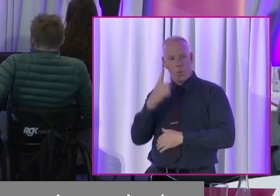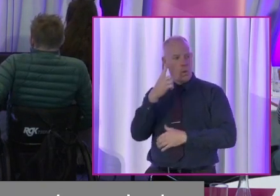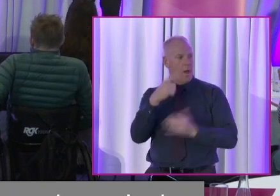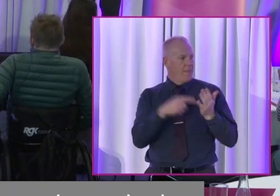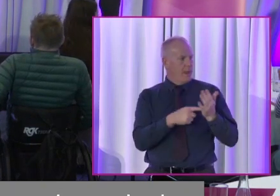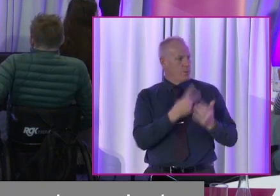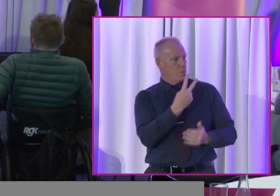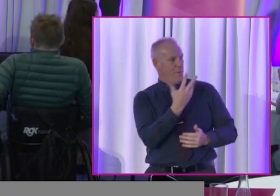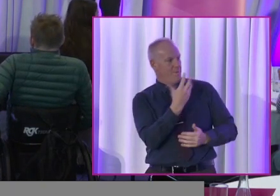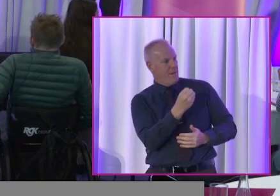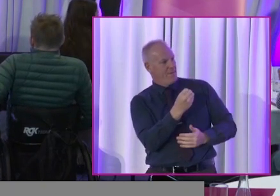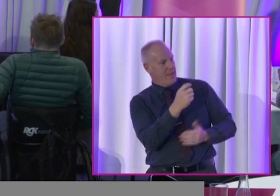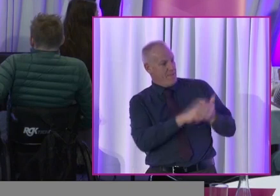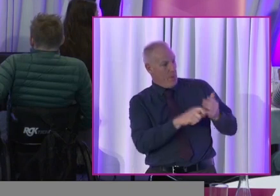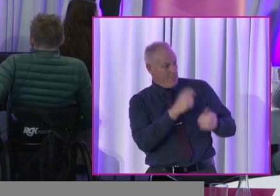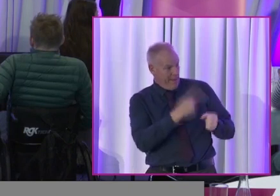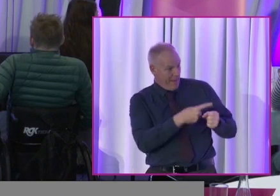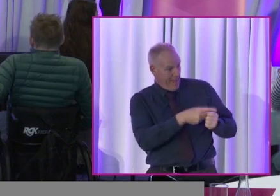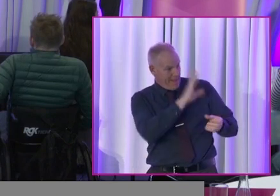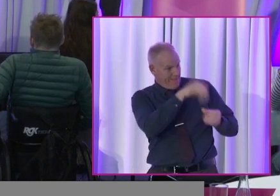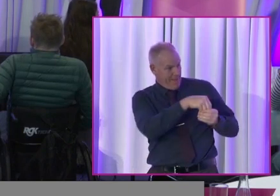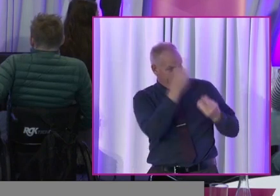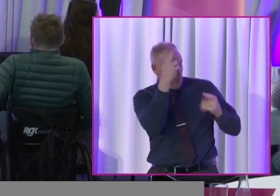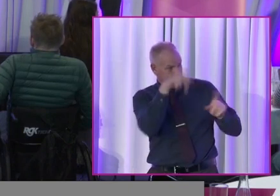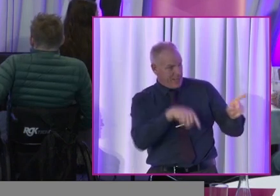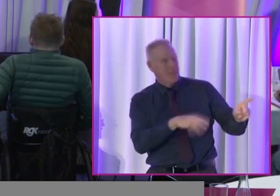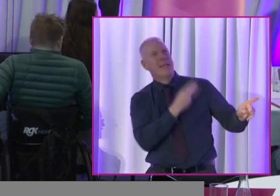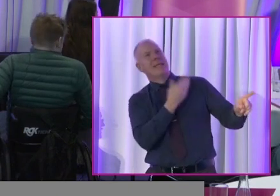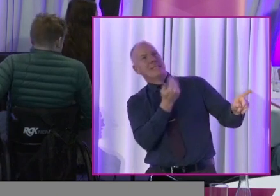votes, that's phenomenal. Are you running again? Please run again.